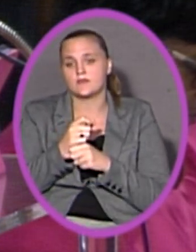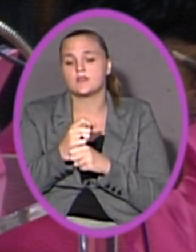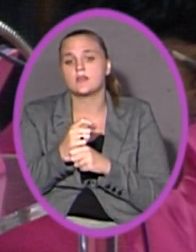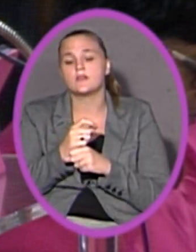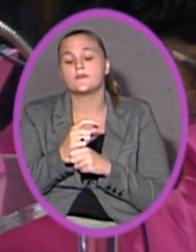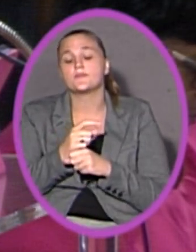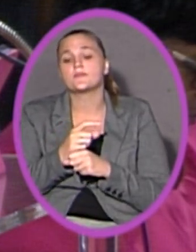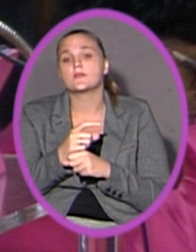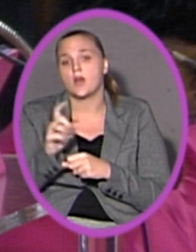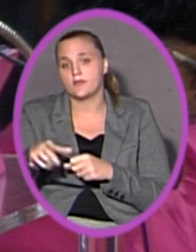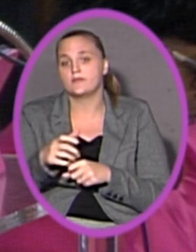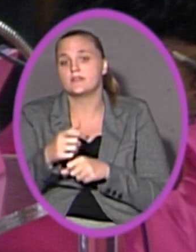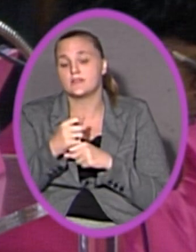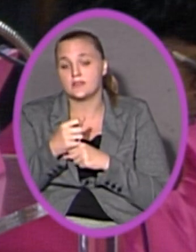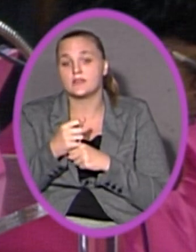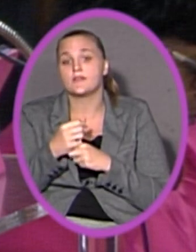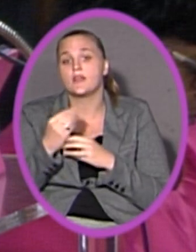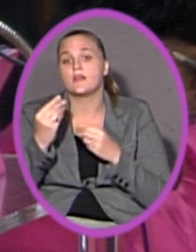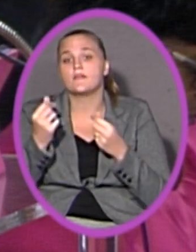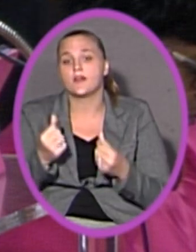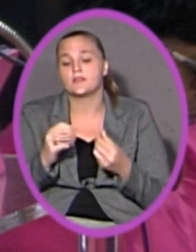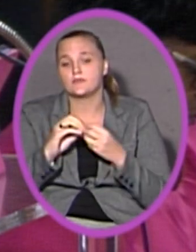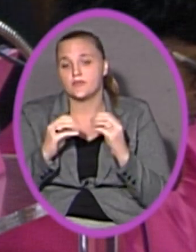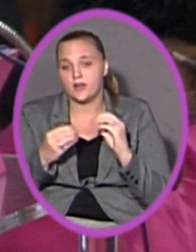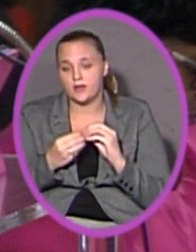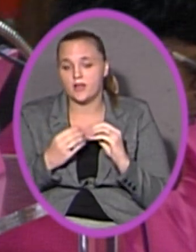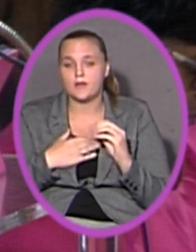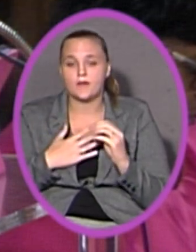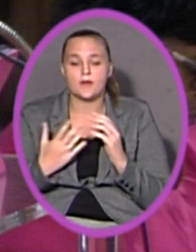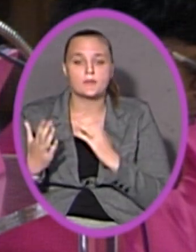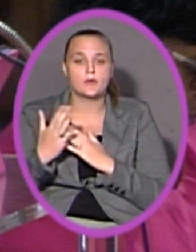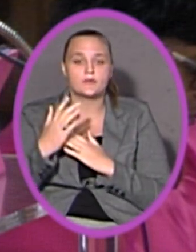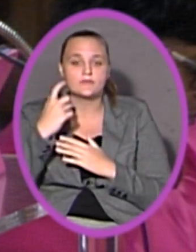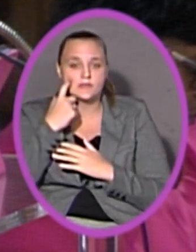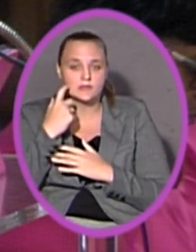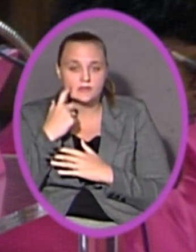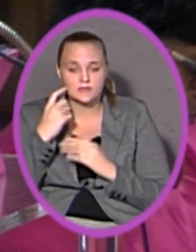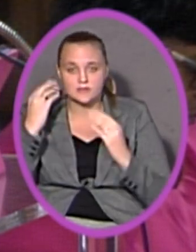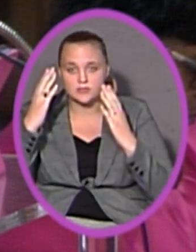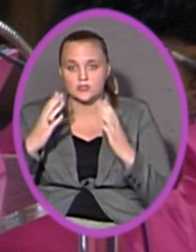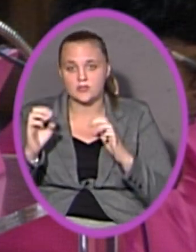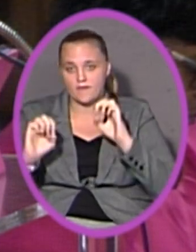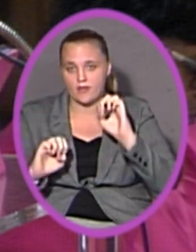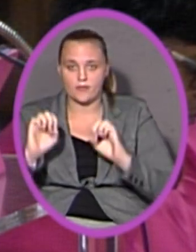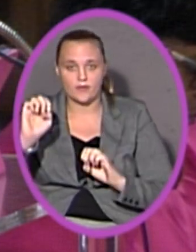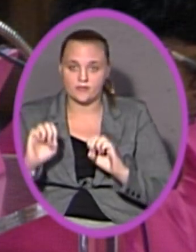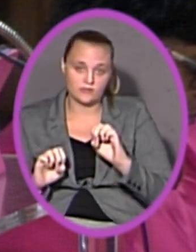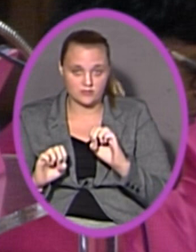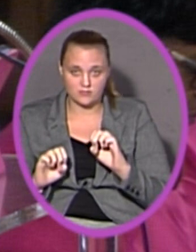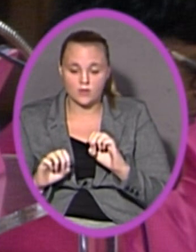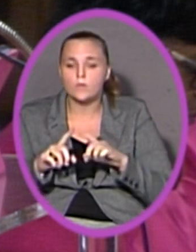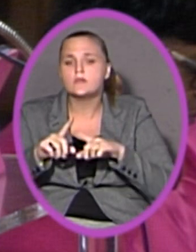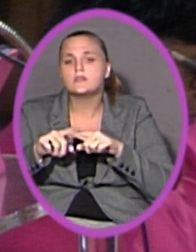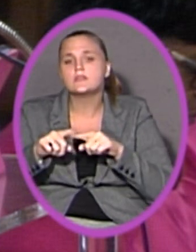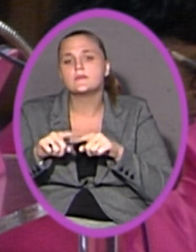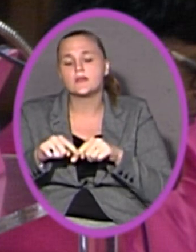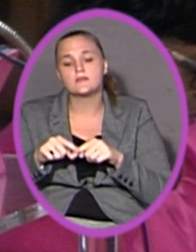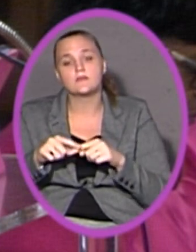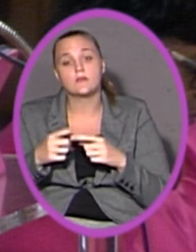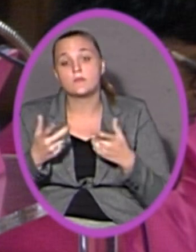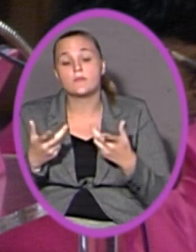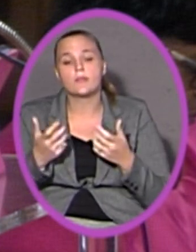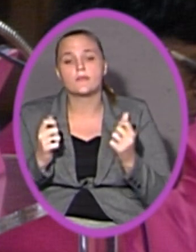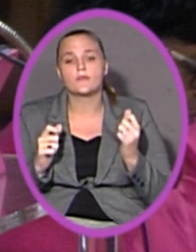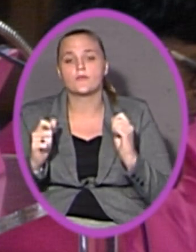rating on my most recent teacher evaluation, that which is based mainly on the performance